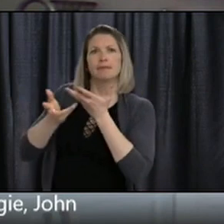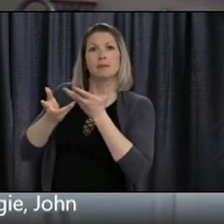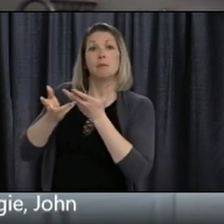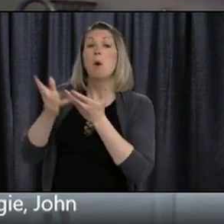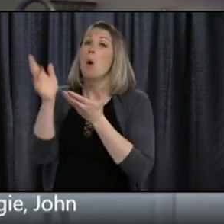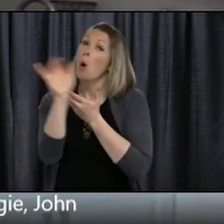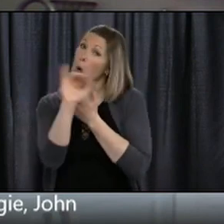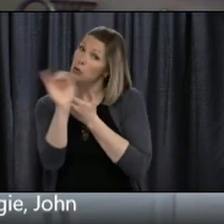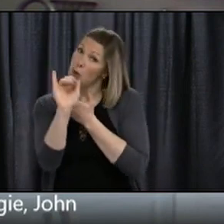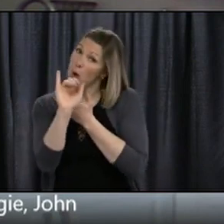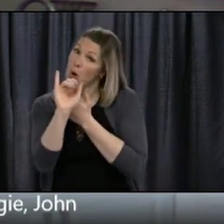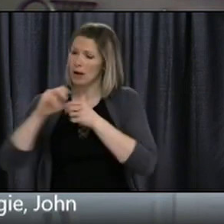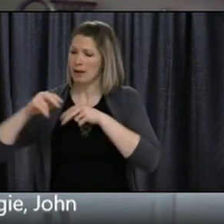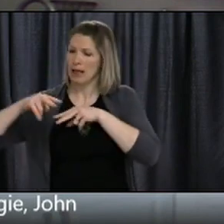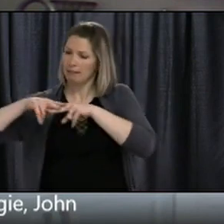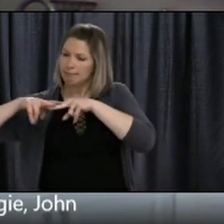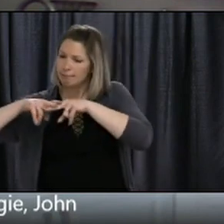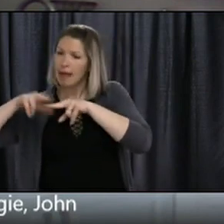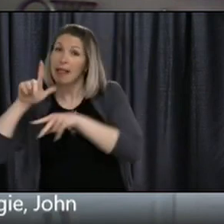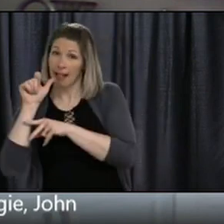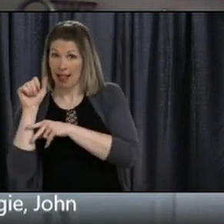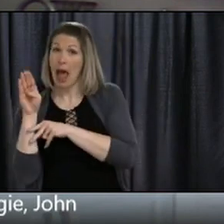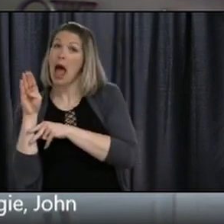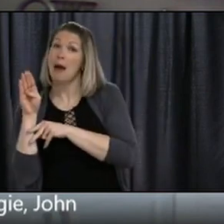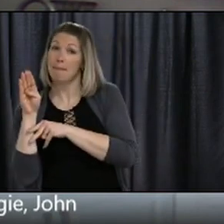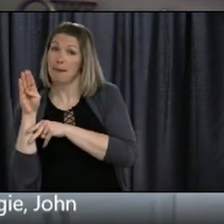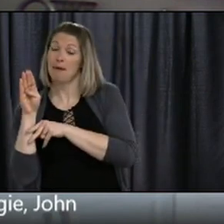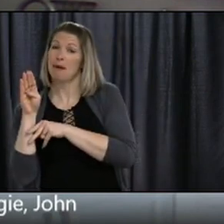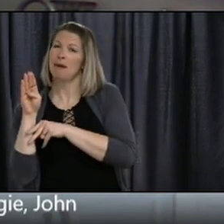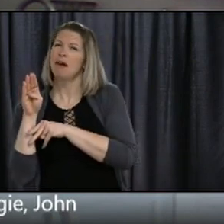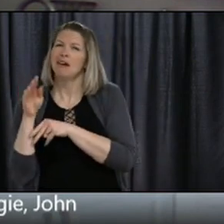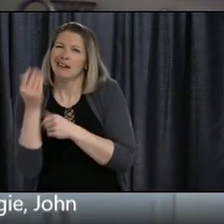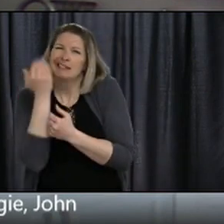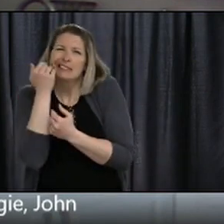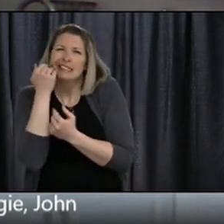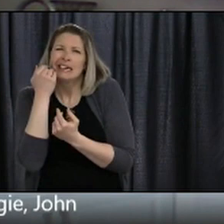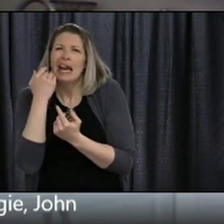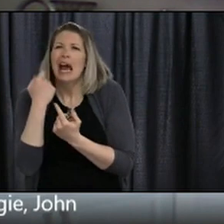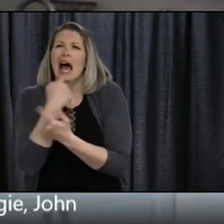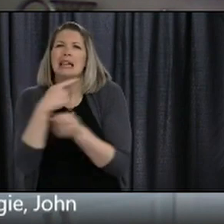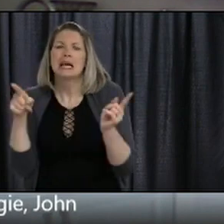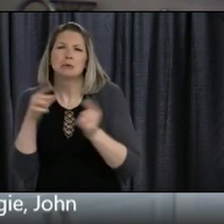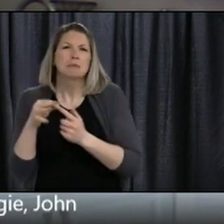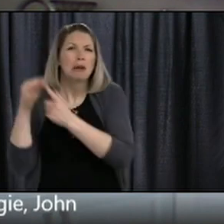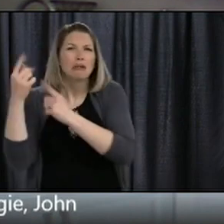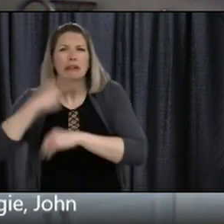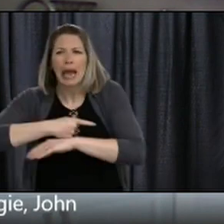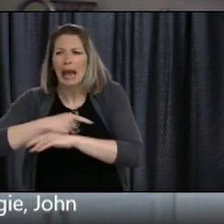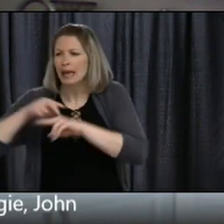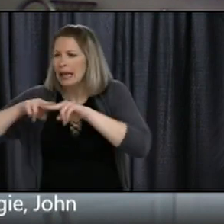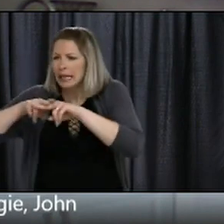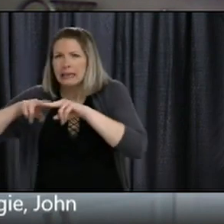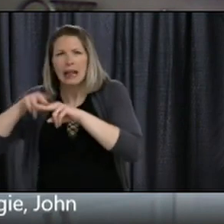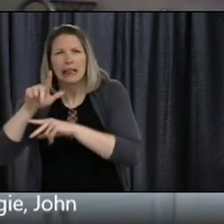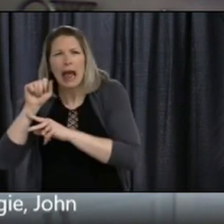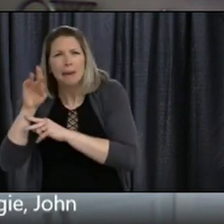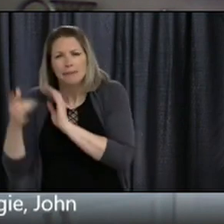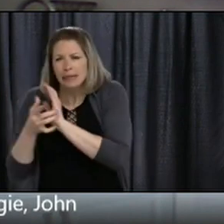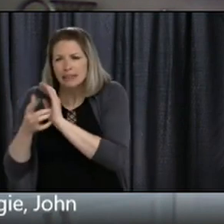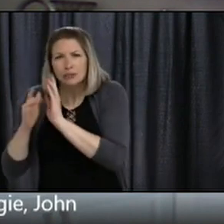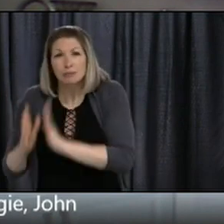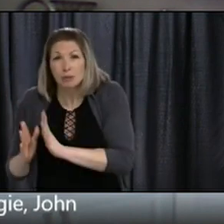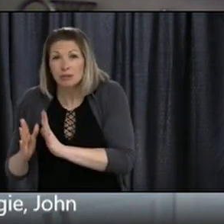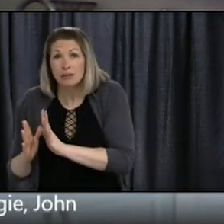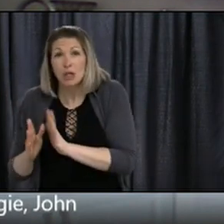more than of late have we had to rely on our laboratory experts in quite the way we have. So the clinical biochemists